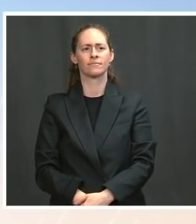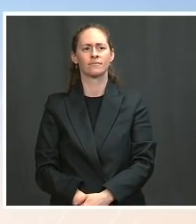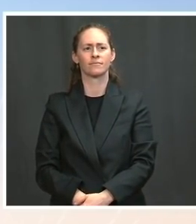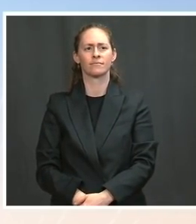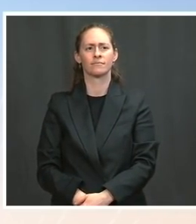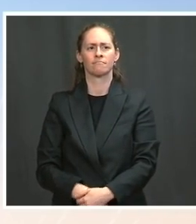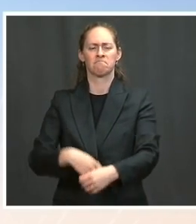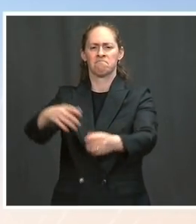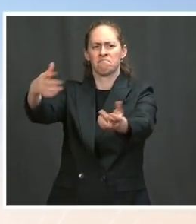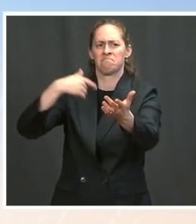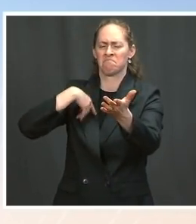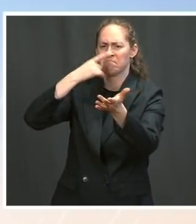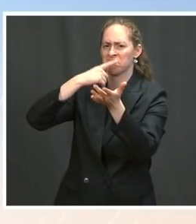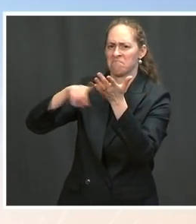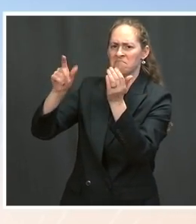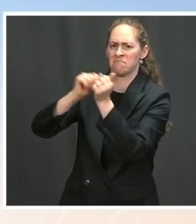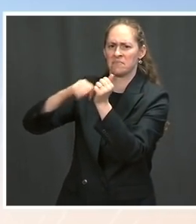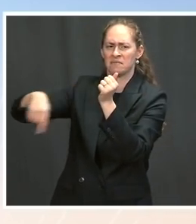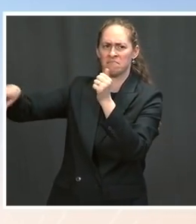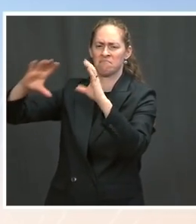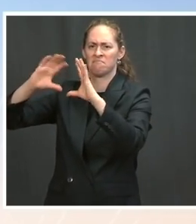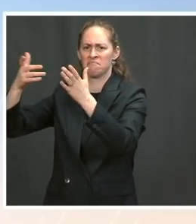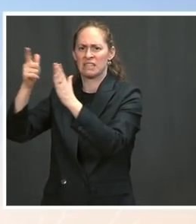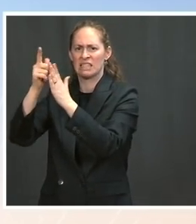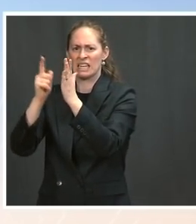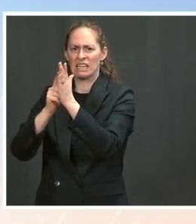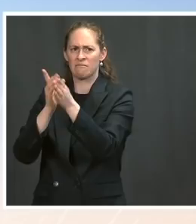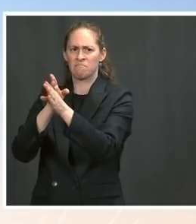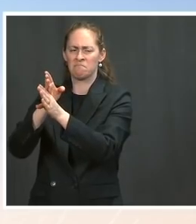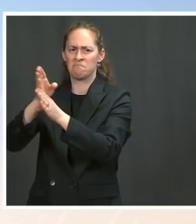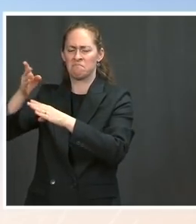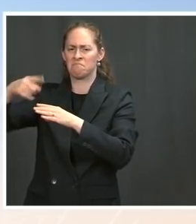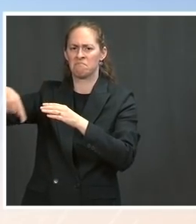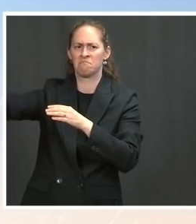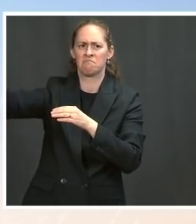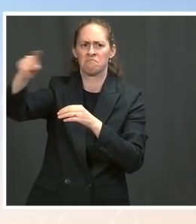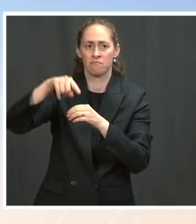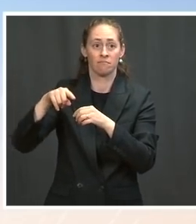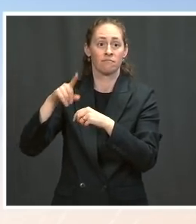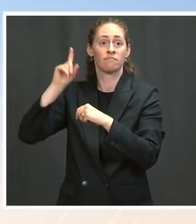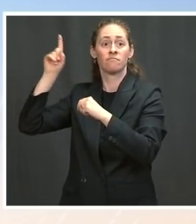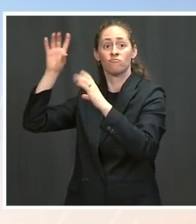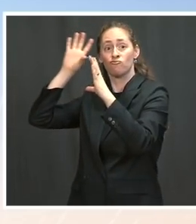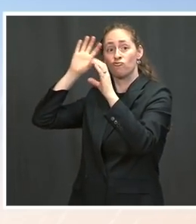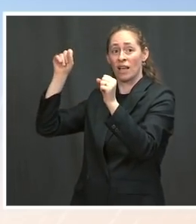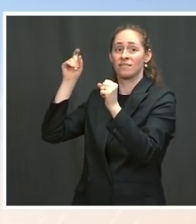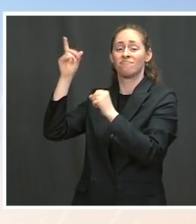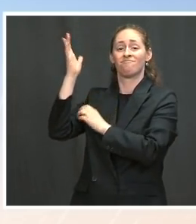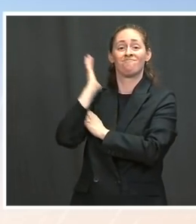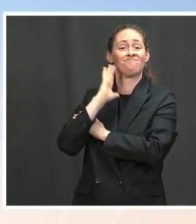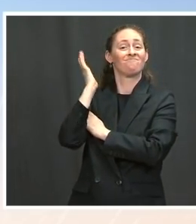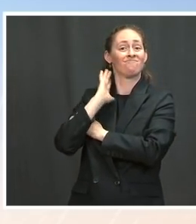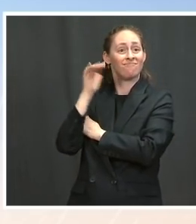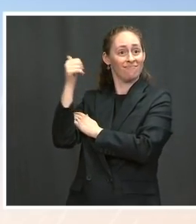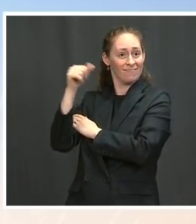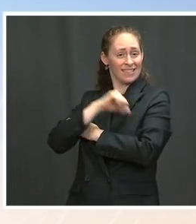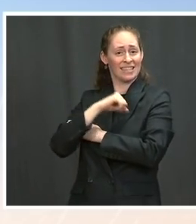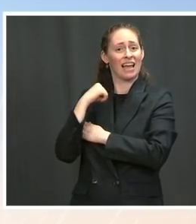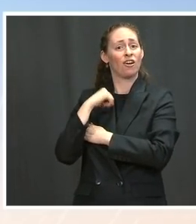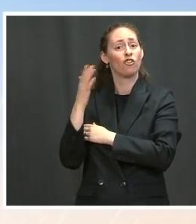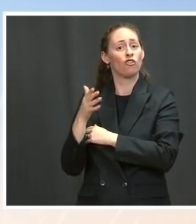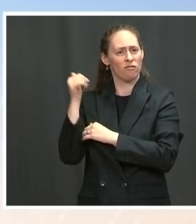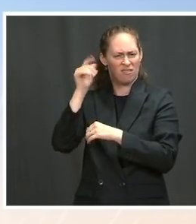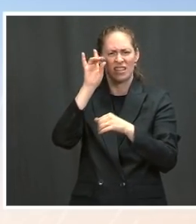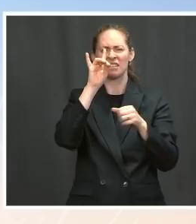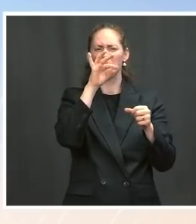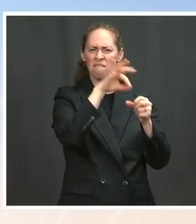out of turn. The President obviously has voted to increase the debt ceiling in the past and advocated for it as Vice President, and